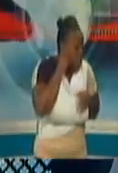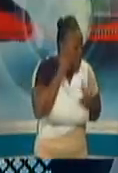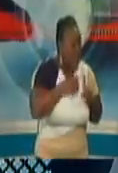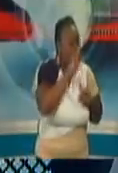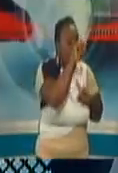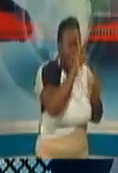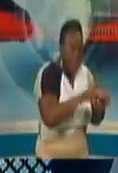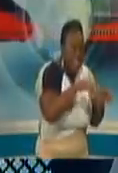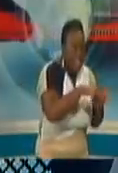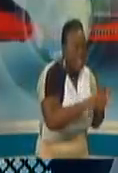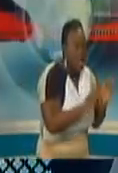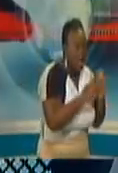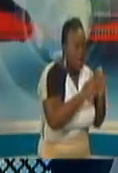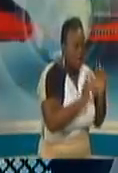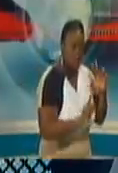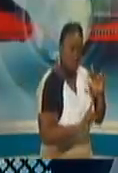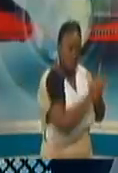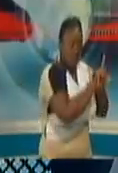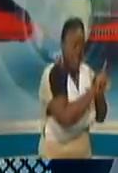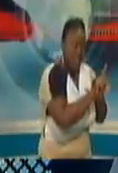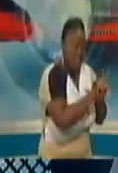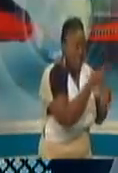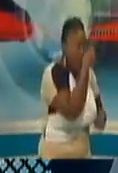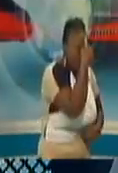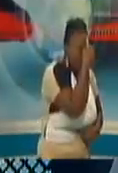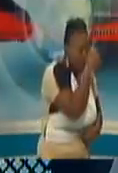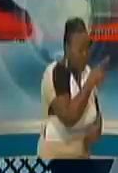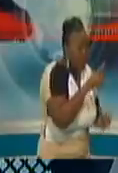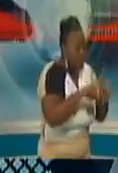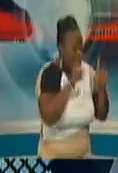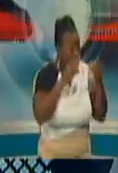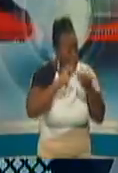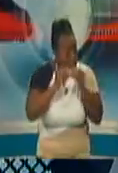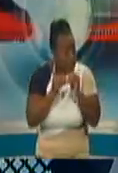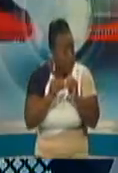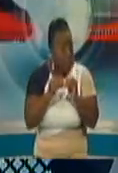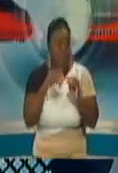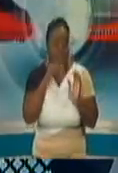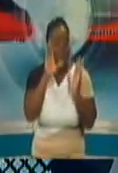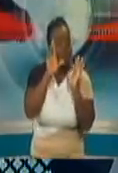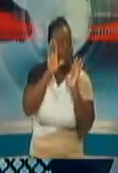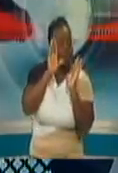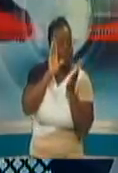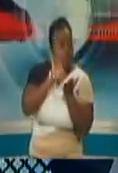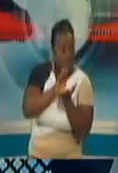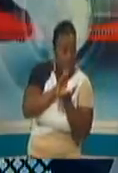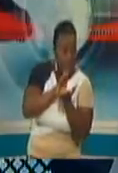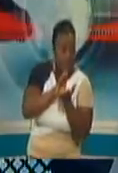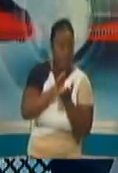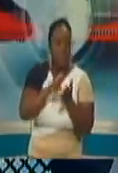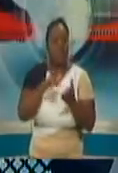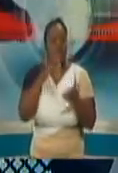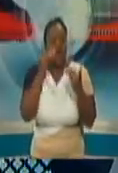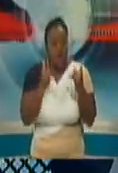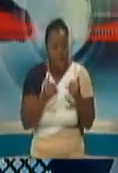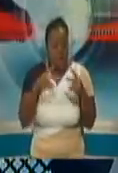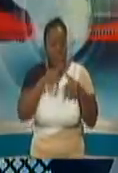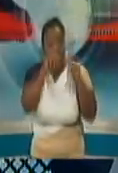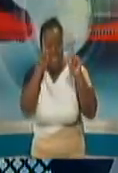And as our numbers continue to be very low, even in people coming in to seek attention and seek testing,